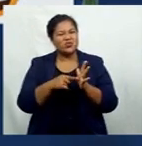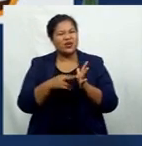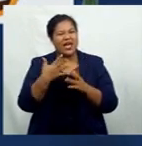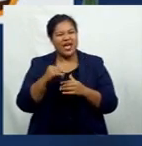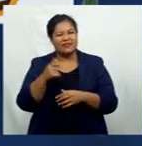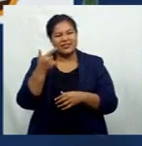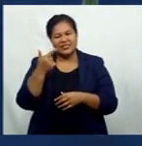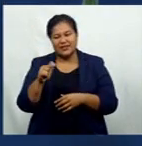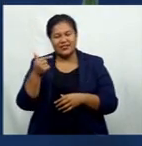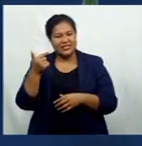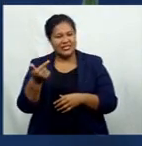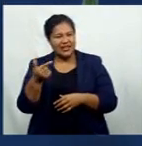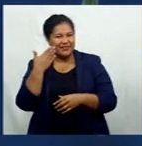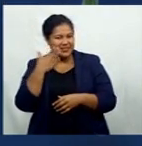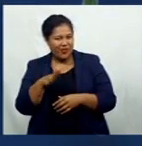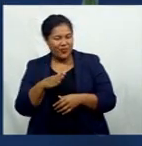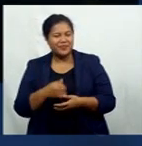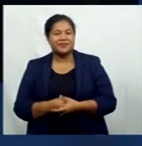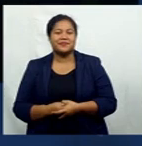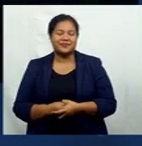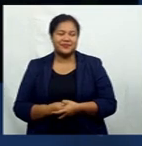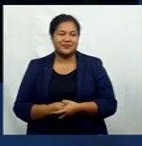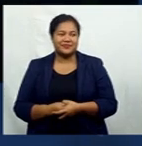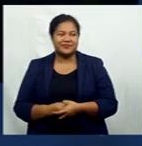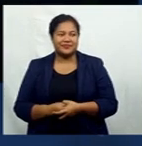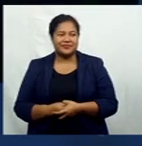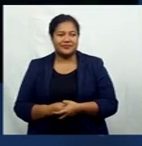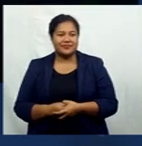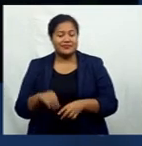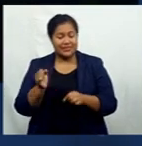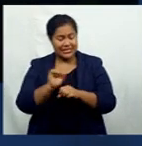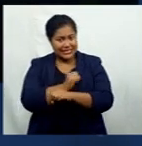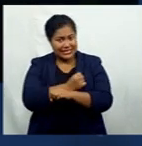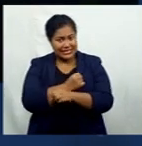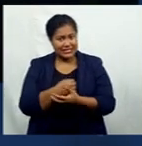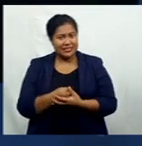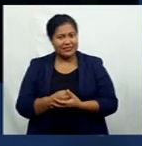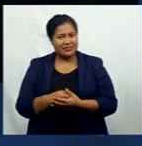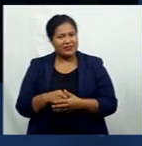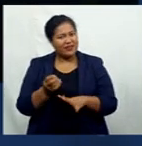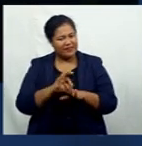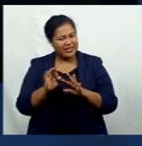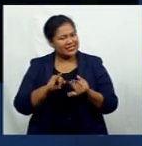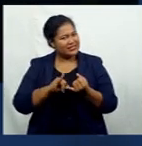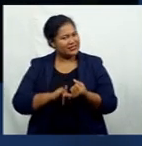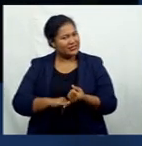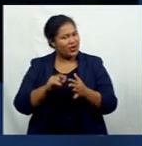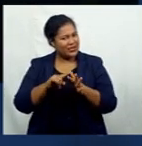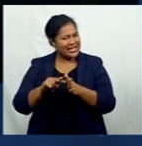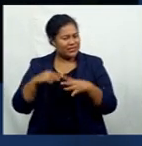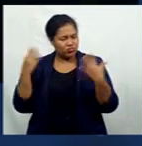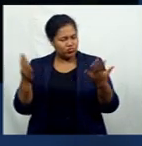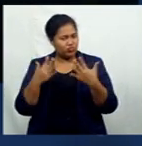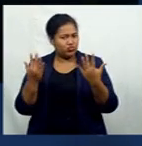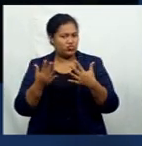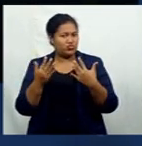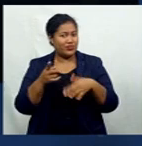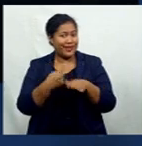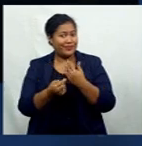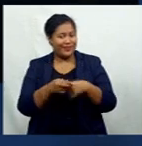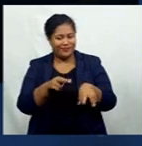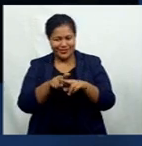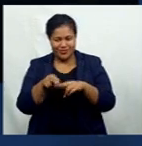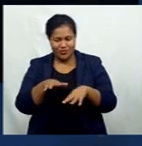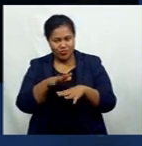77%. At sea fresh two strong southeast wind flow prevails over the Fiji waters.